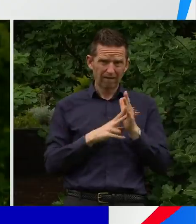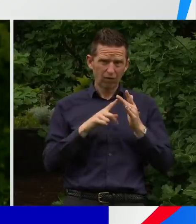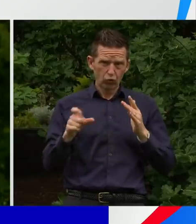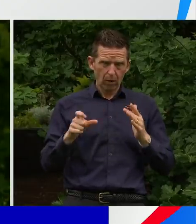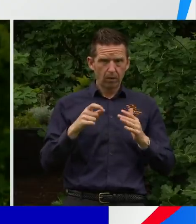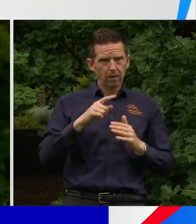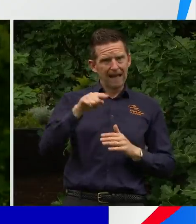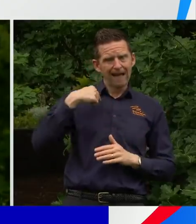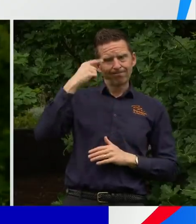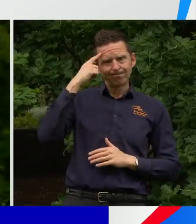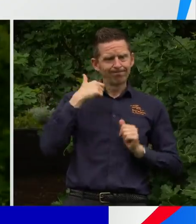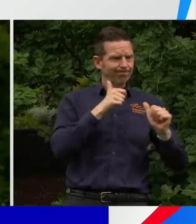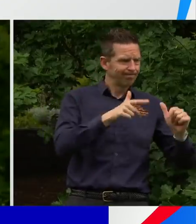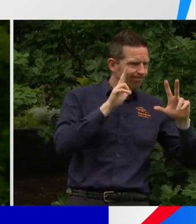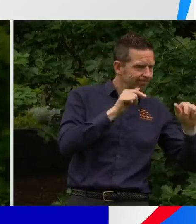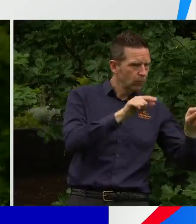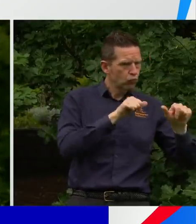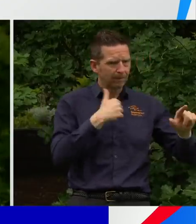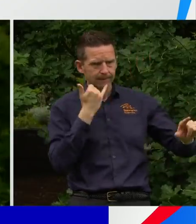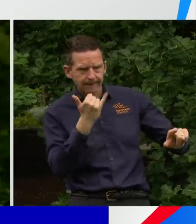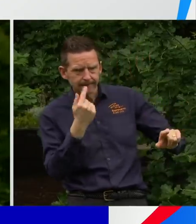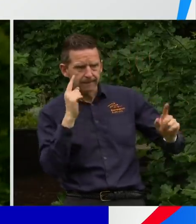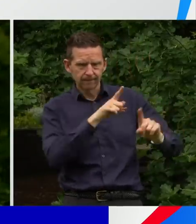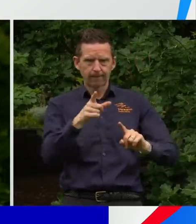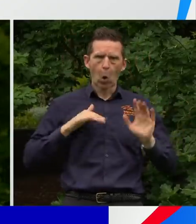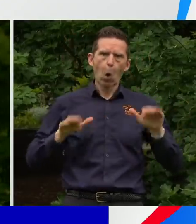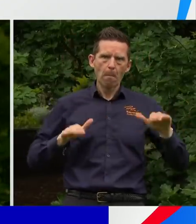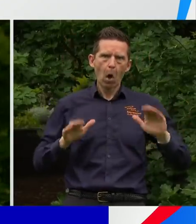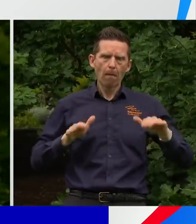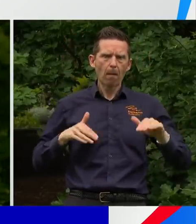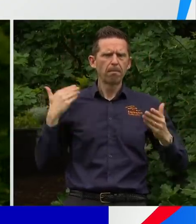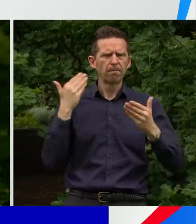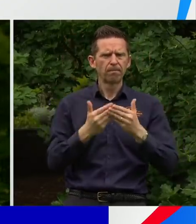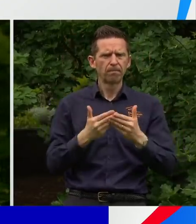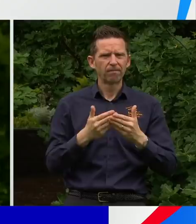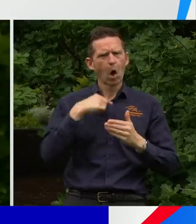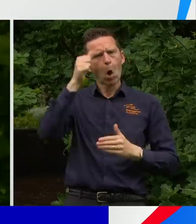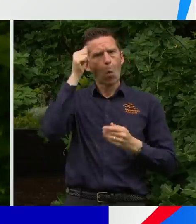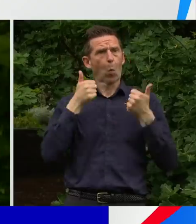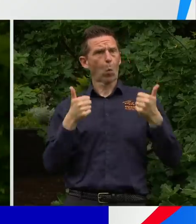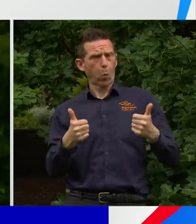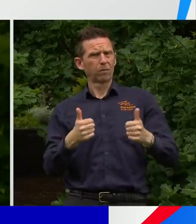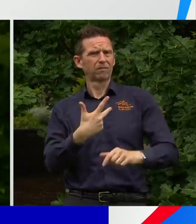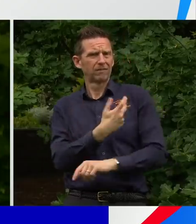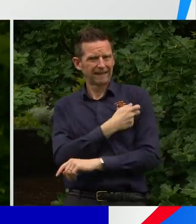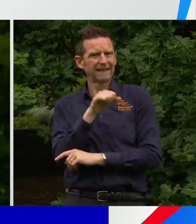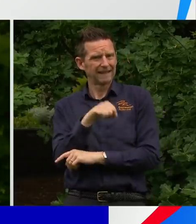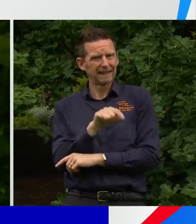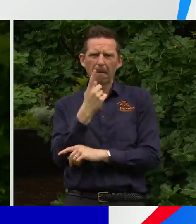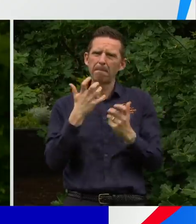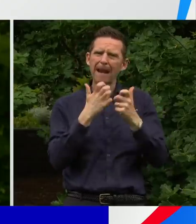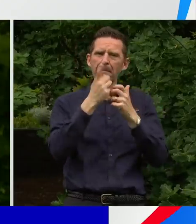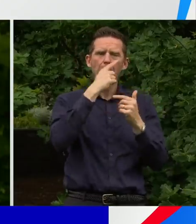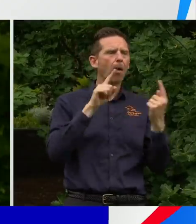Victorians in the things that we've done. Of course, there's benefit for us in getting vaccinated, but there are so many conversations I've had where the